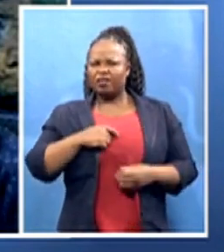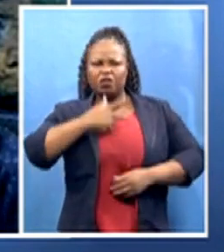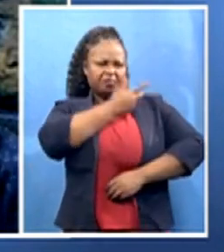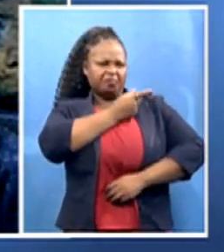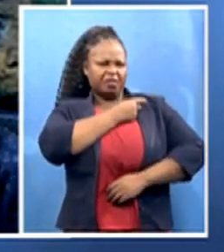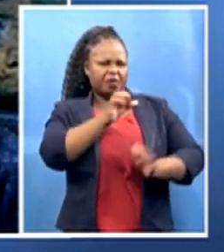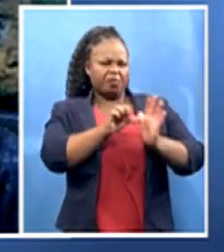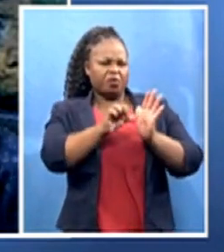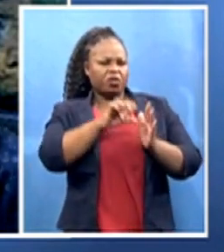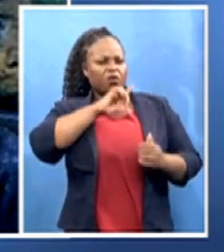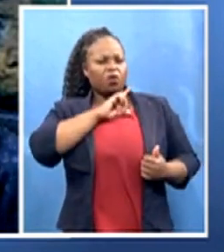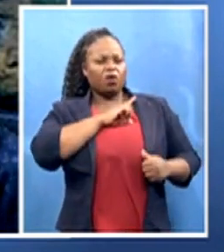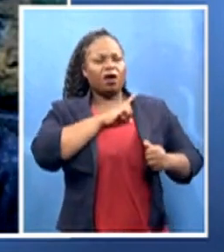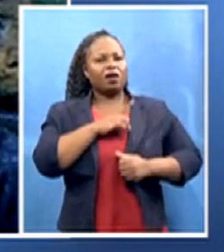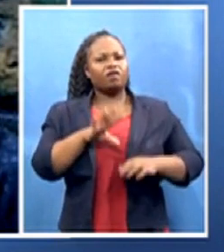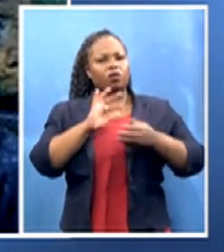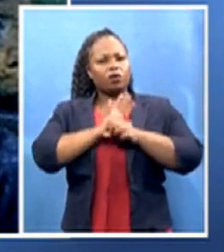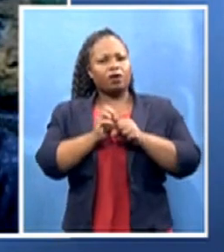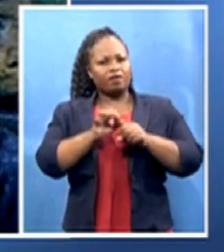-19 vaccination? Let's start there.